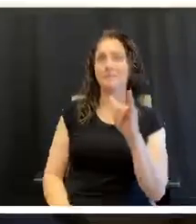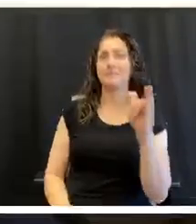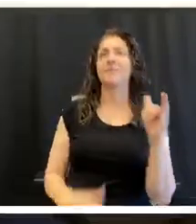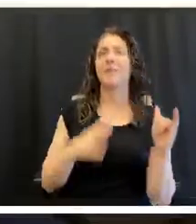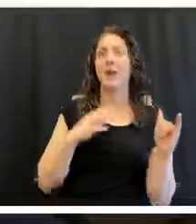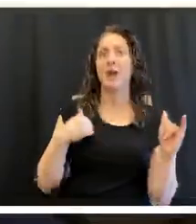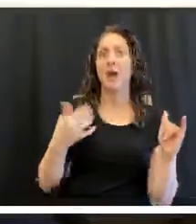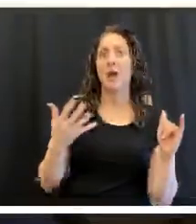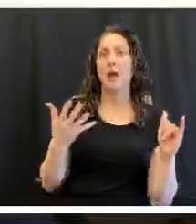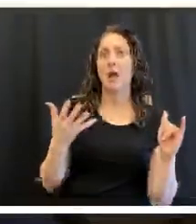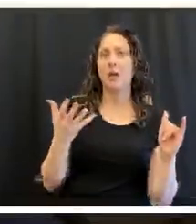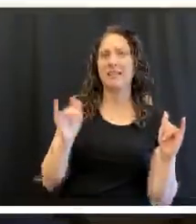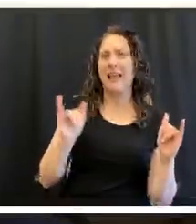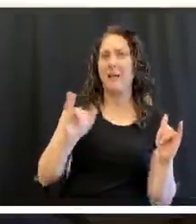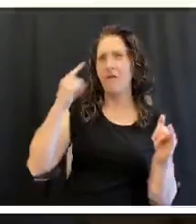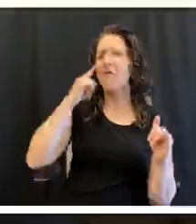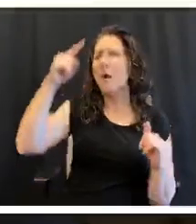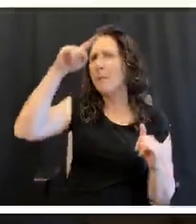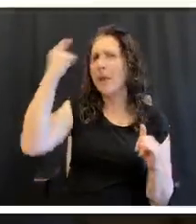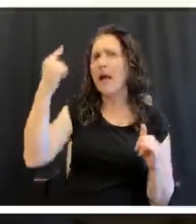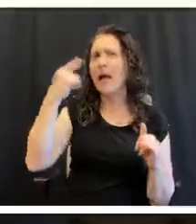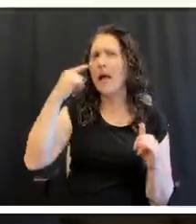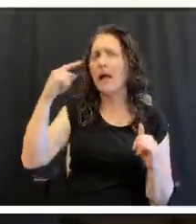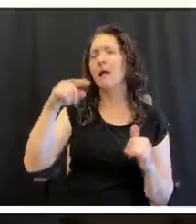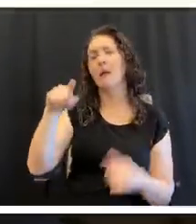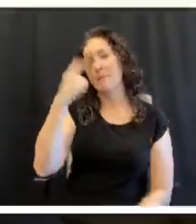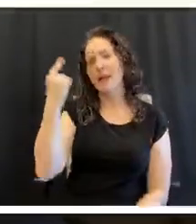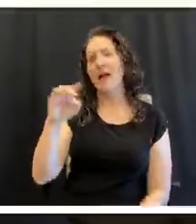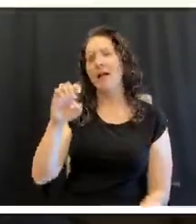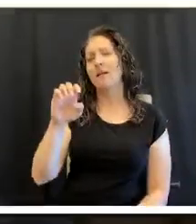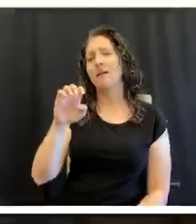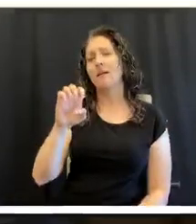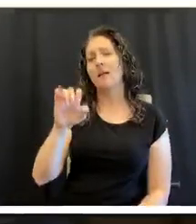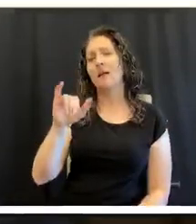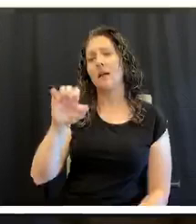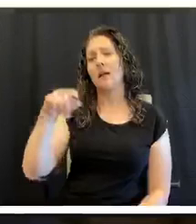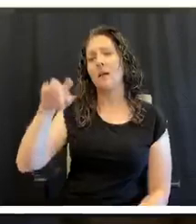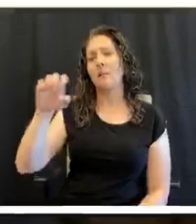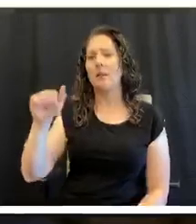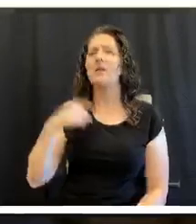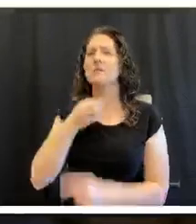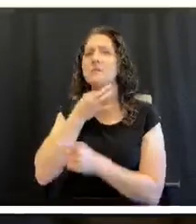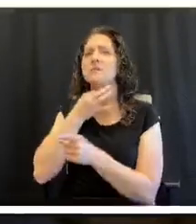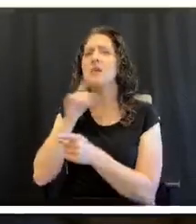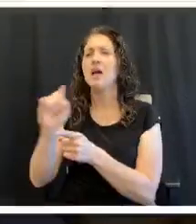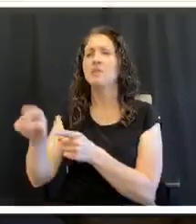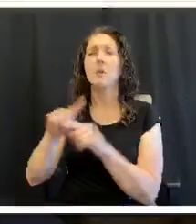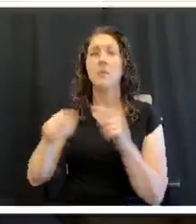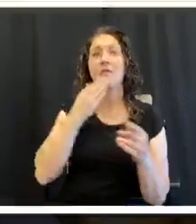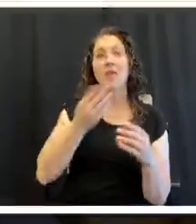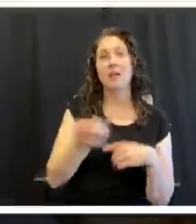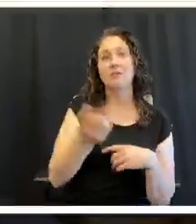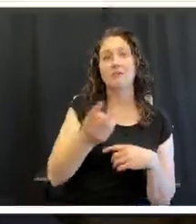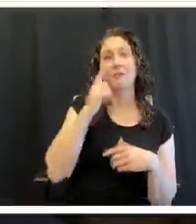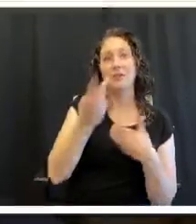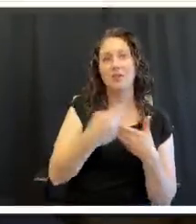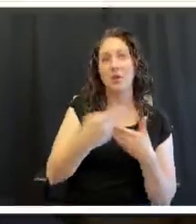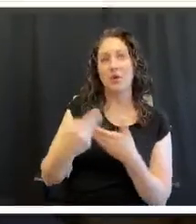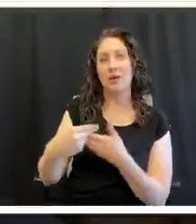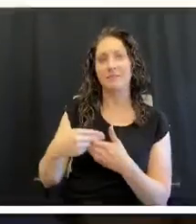the proper way to cook a black eyed pea, but I want to shout out to Sherry Miller and Joanne Brown. Thanks for tuning in with us today.